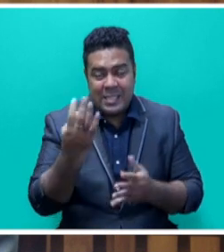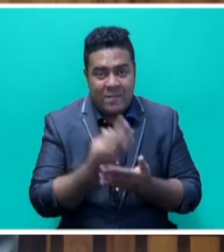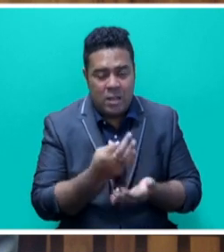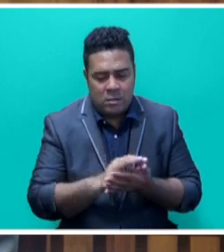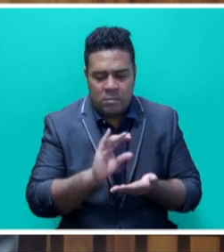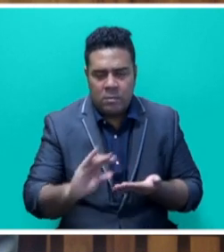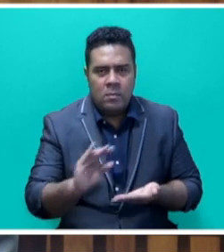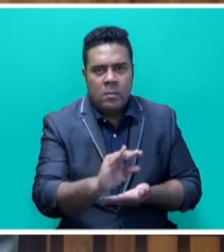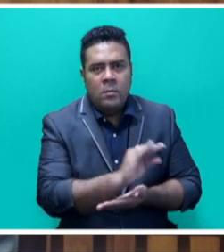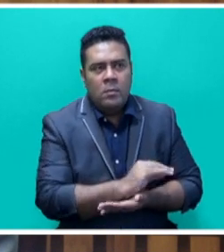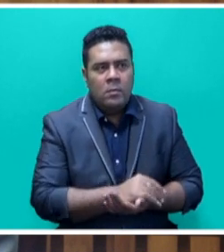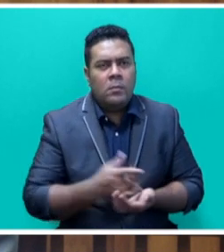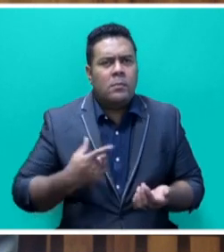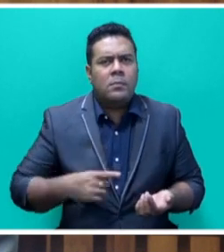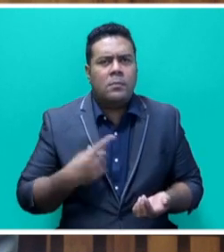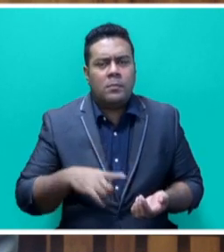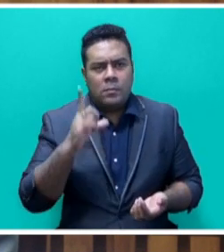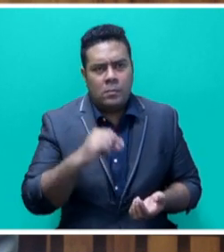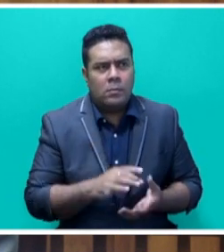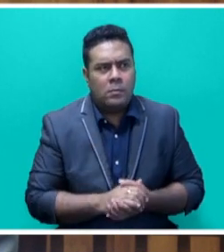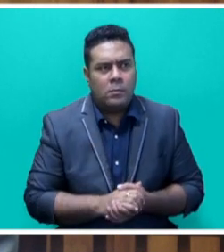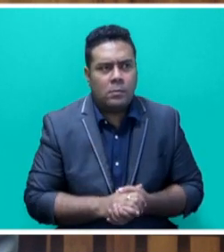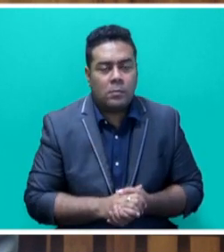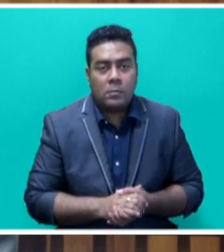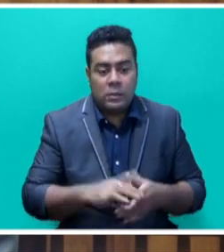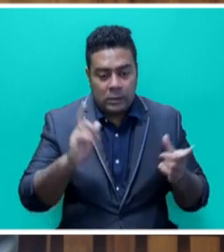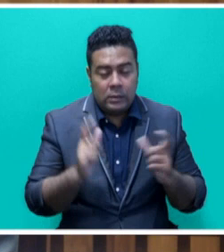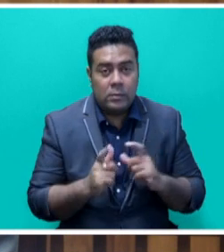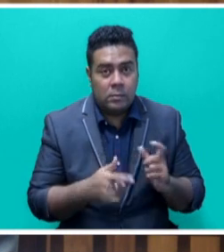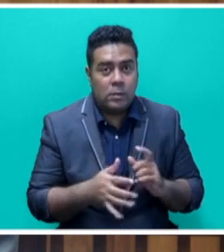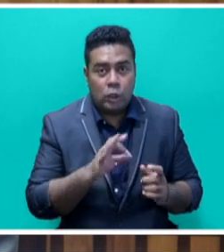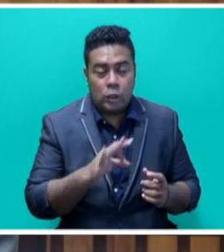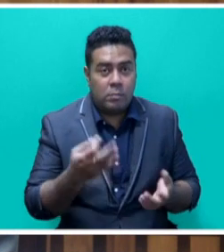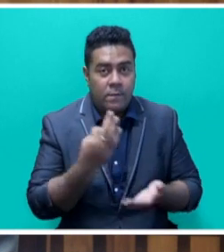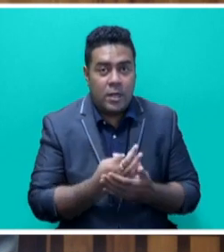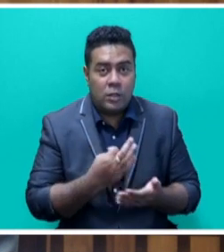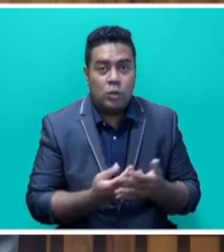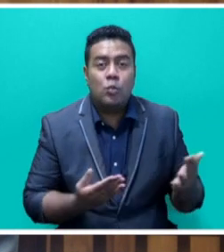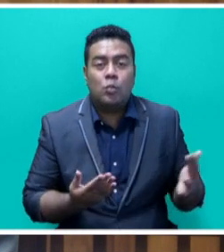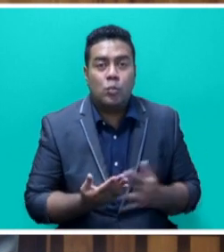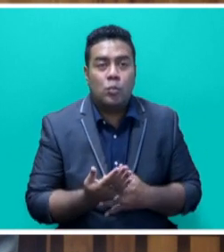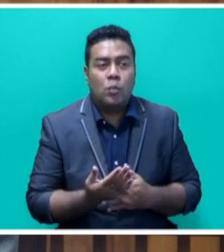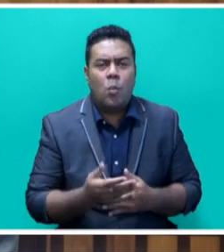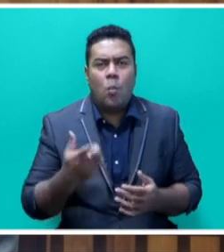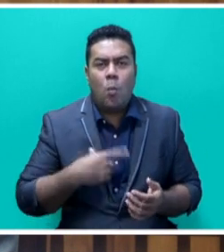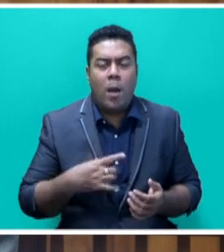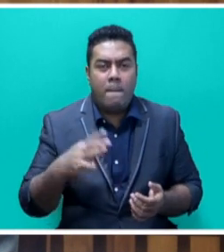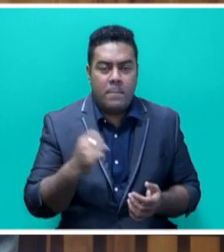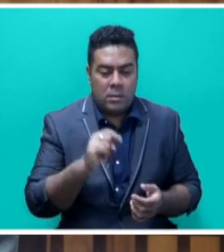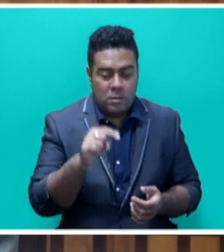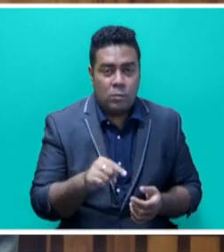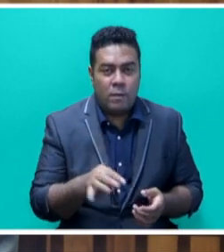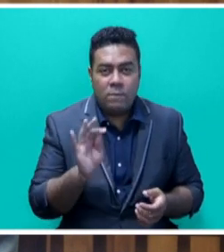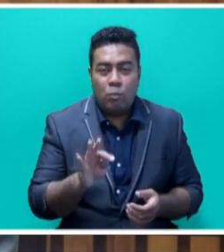interest? Why can recovery from climate catastrophes not be funded through grants? Why must we be forced